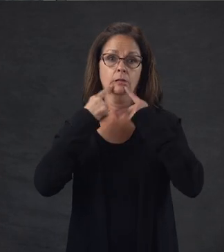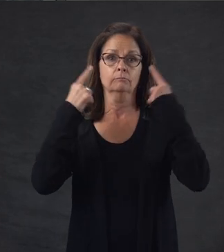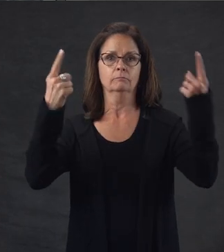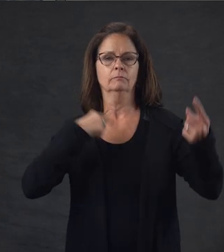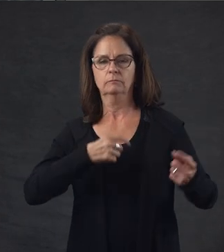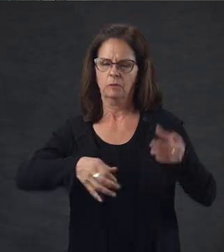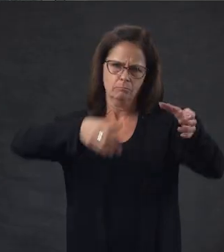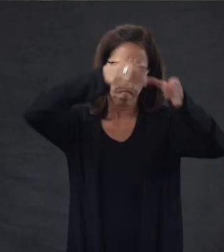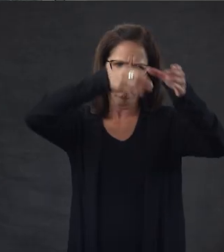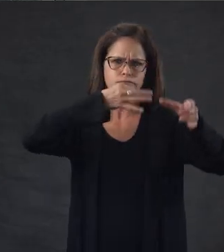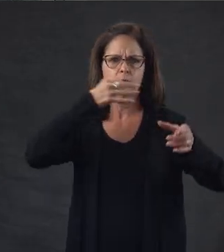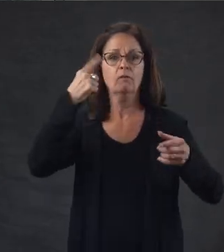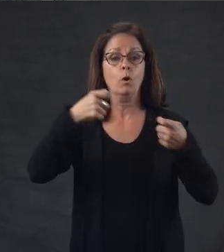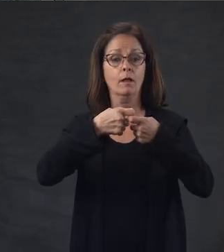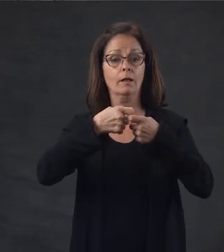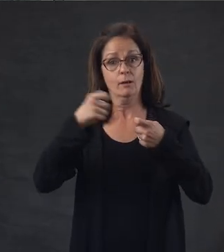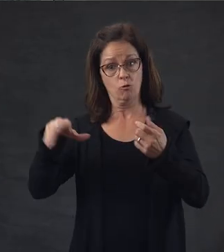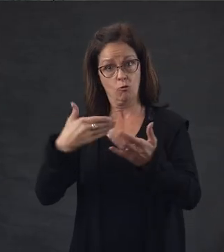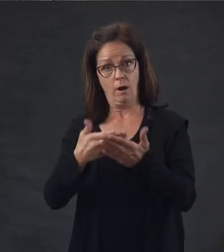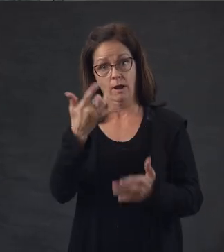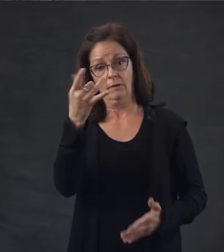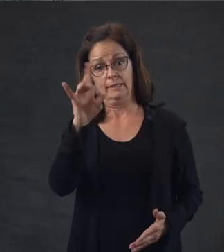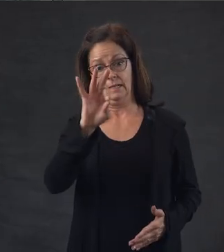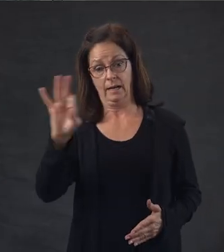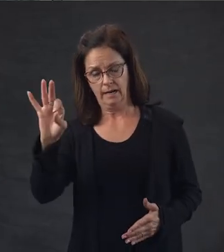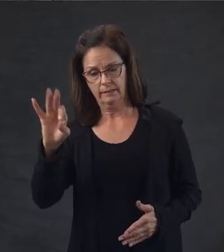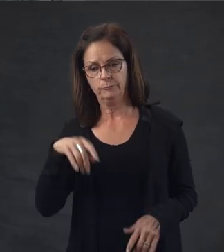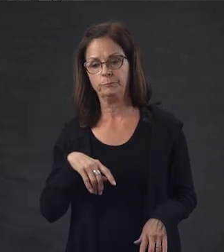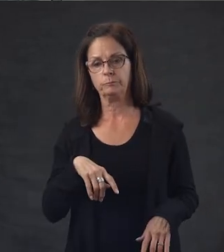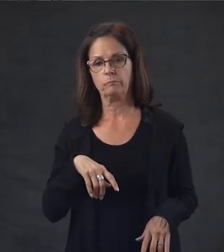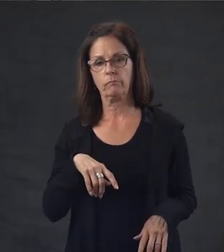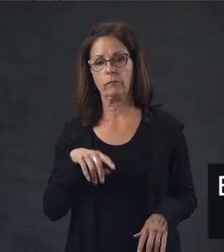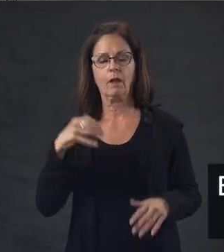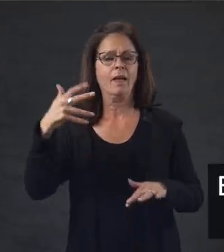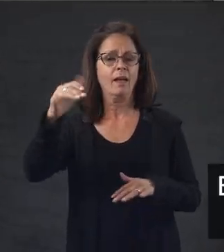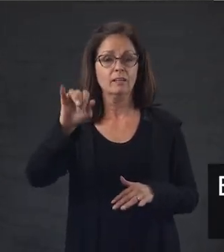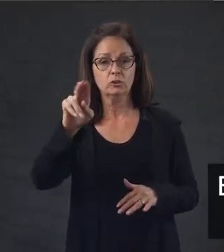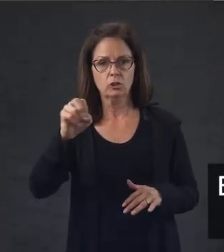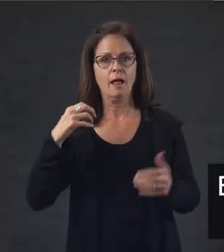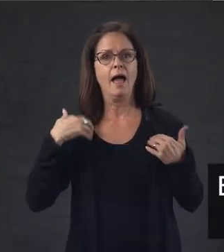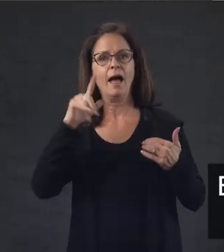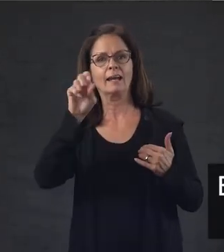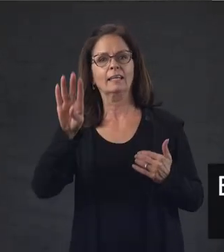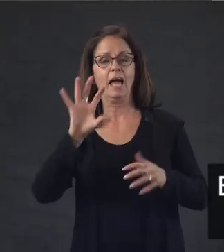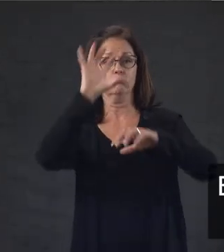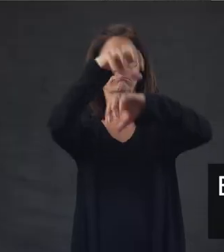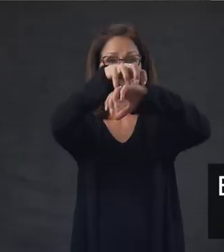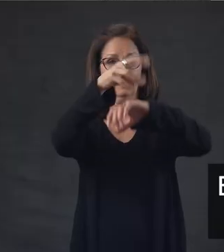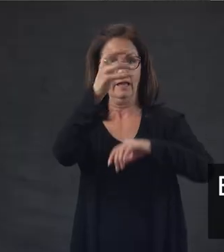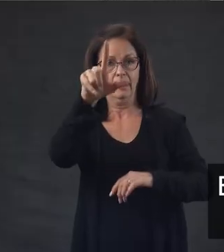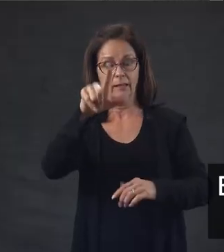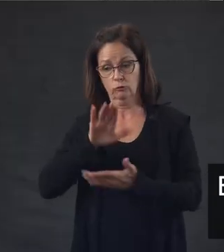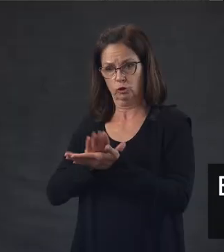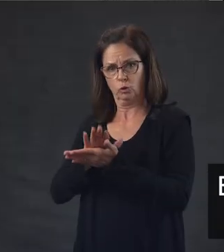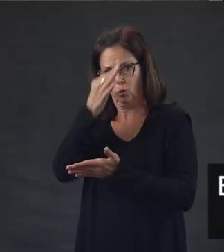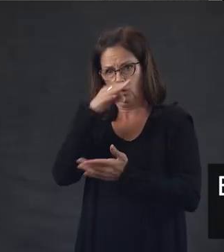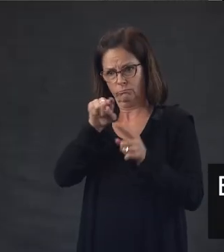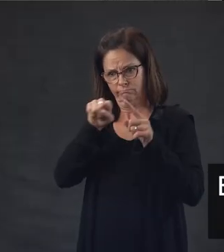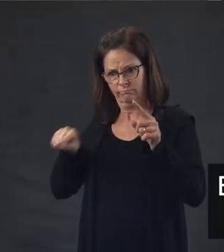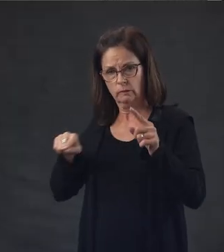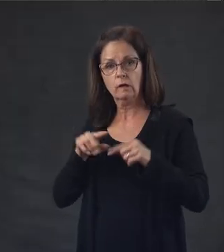known as the Master of Electricity, arrived in 1899. By June, he had a lab on a hilltop a few